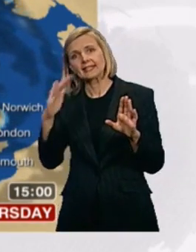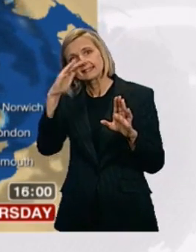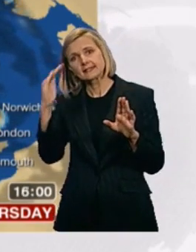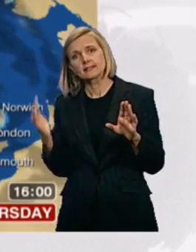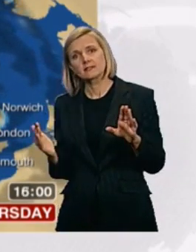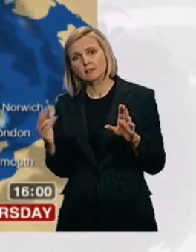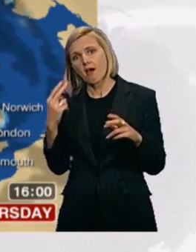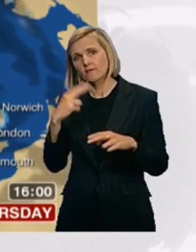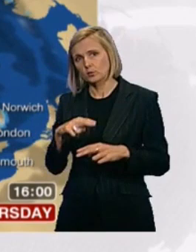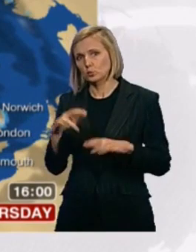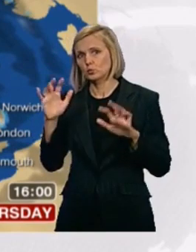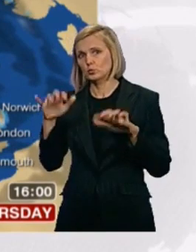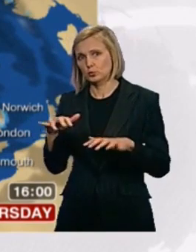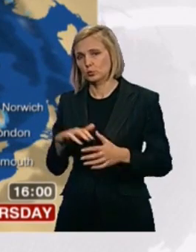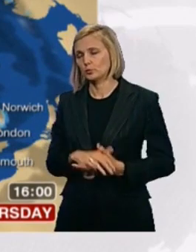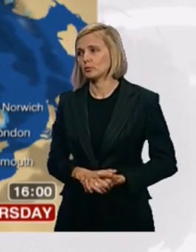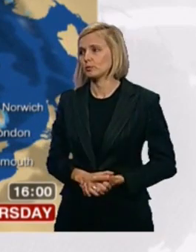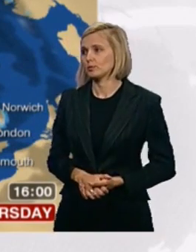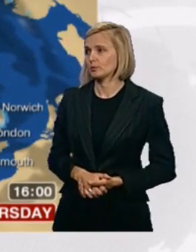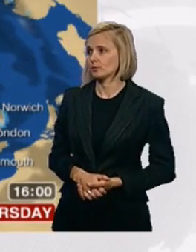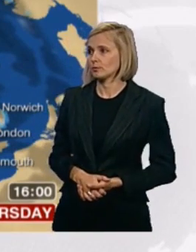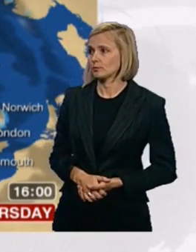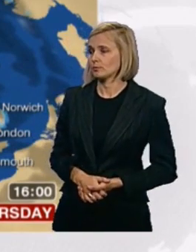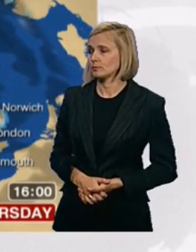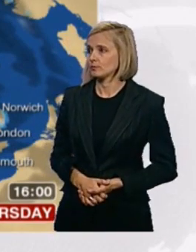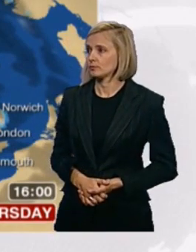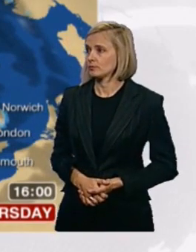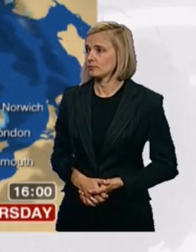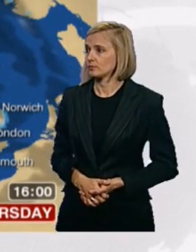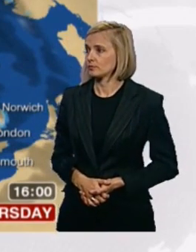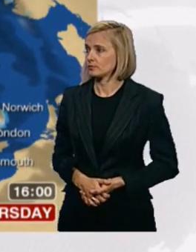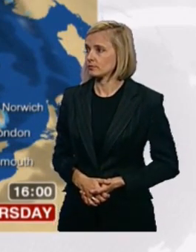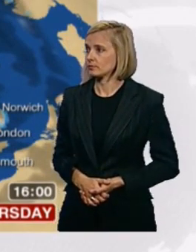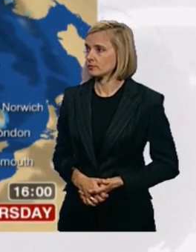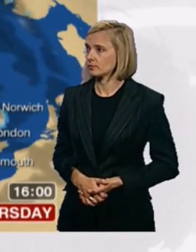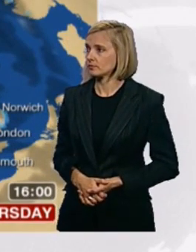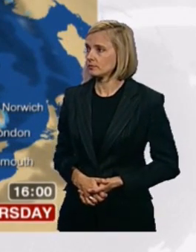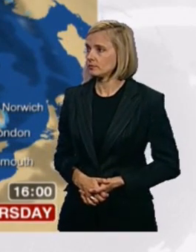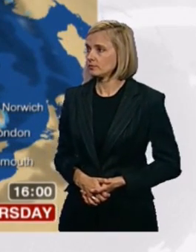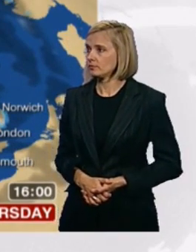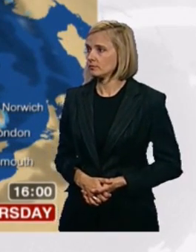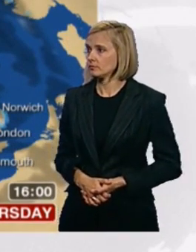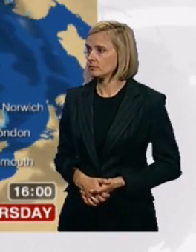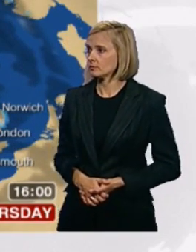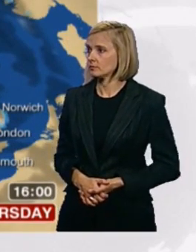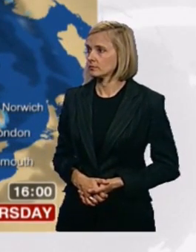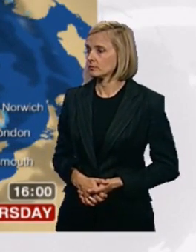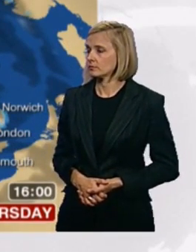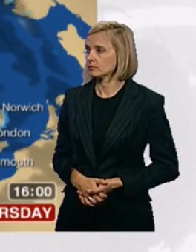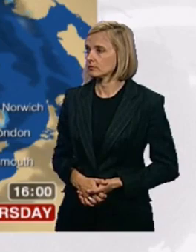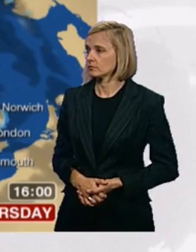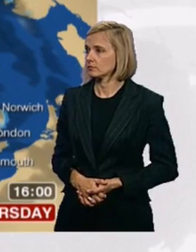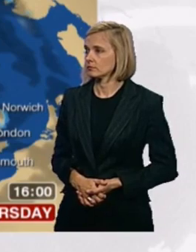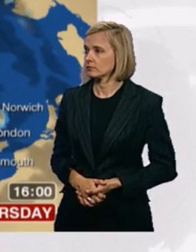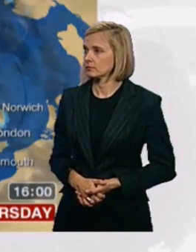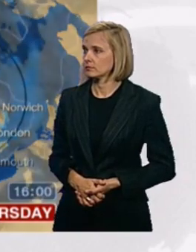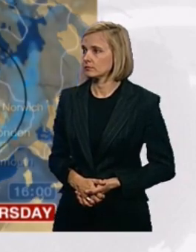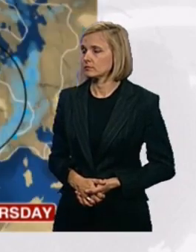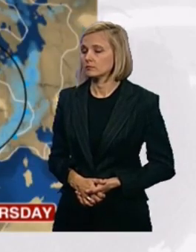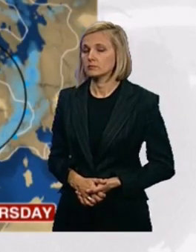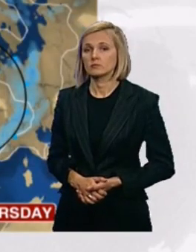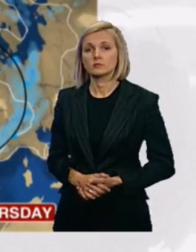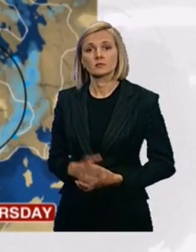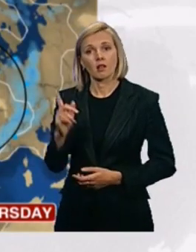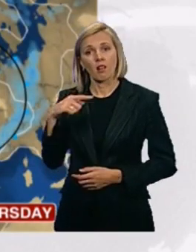by the afternoon, north-east England into East Anglia. This is where the beefiest of the showers will be. And temperatures sinking down a few degrees, just 19 degrees